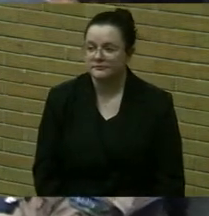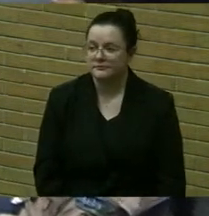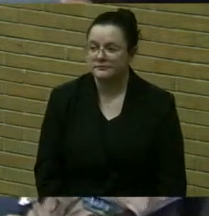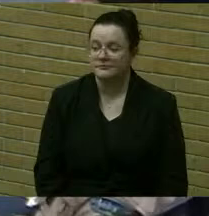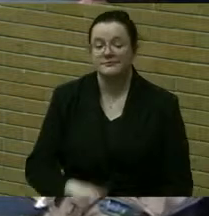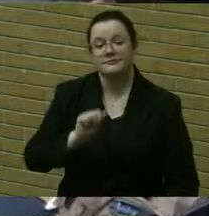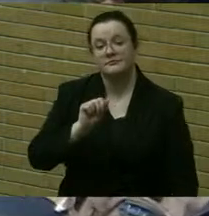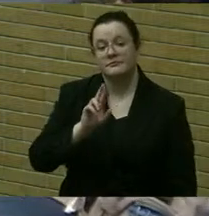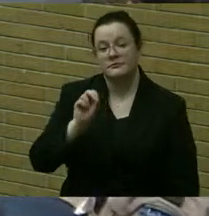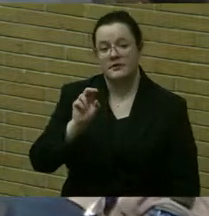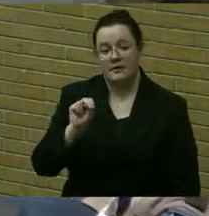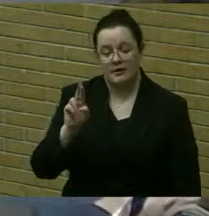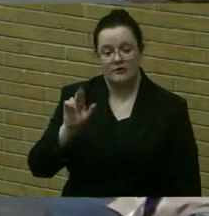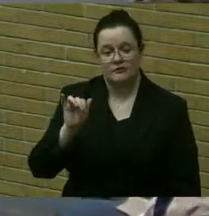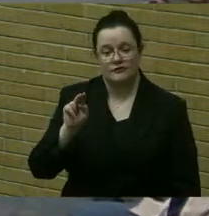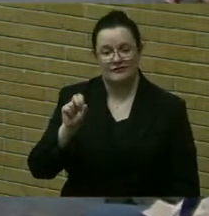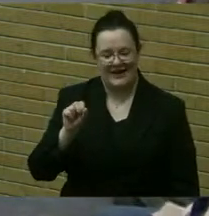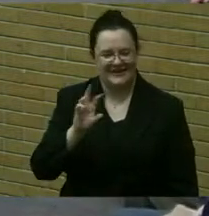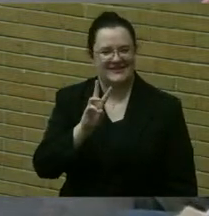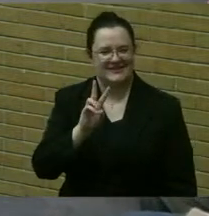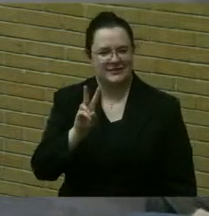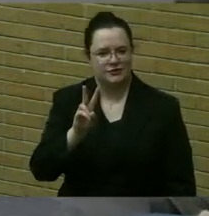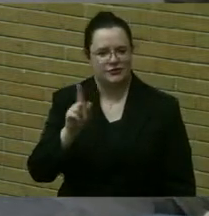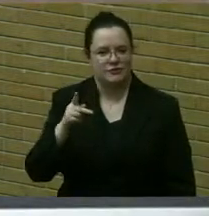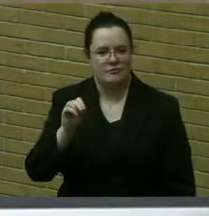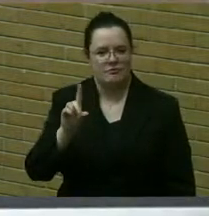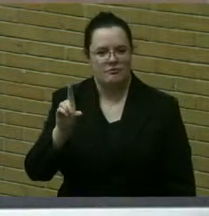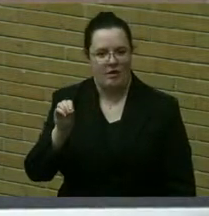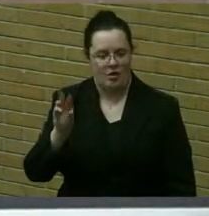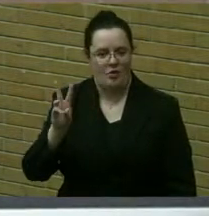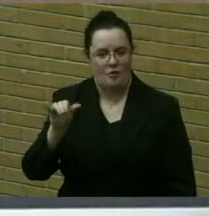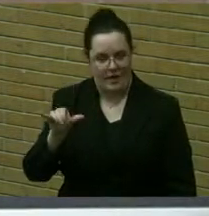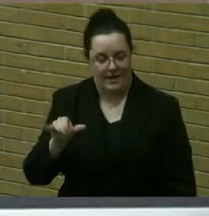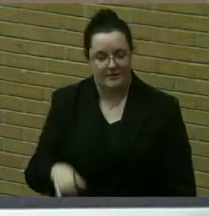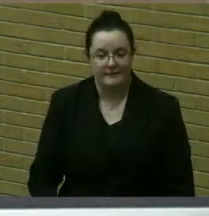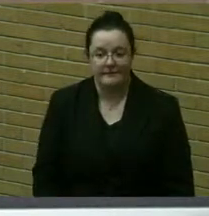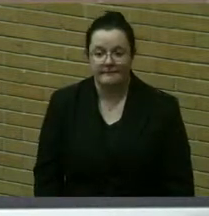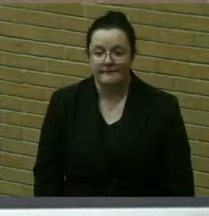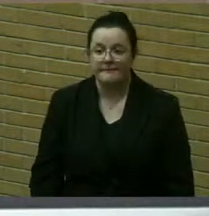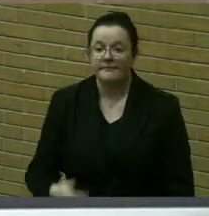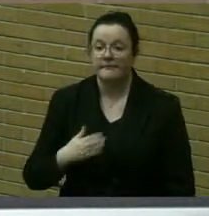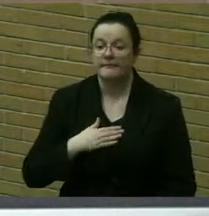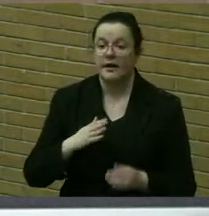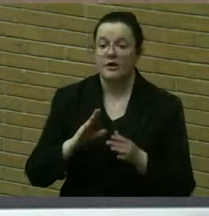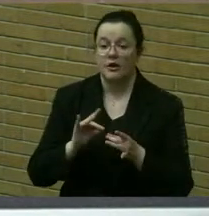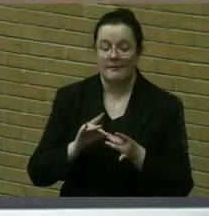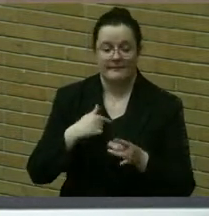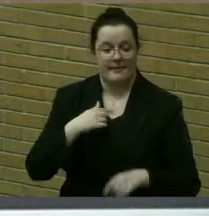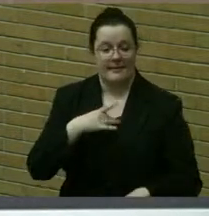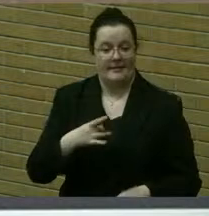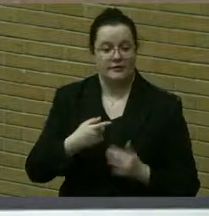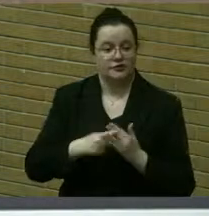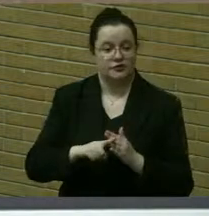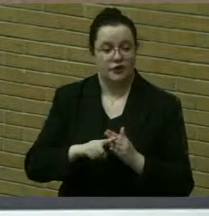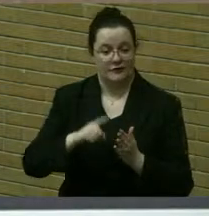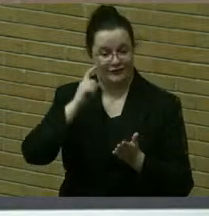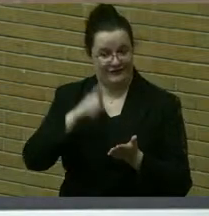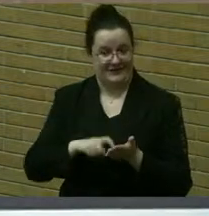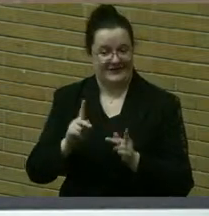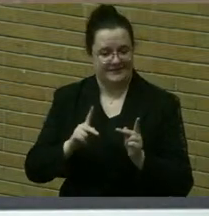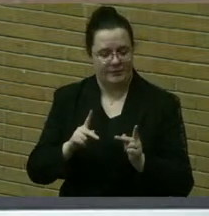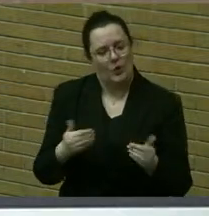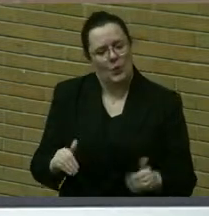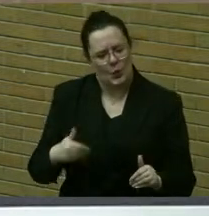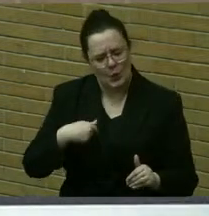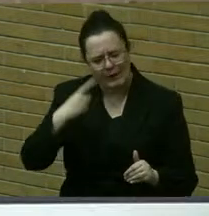Aaron Reina, 62 Poplar Way. I like to start my commentary usually recognizing people that I think have done a great